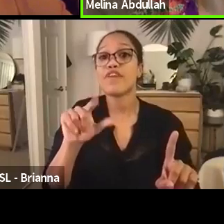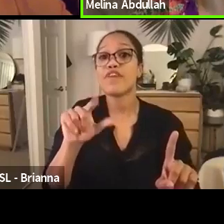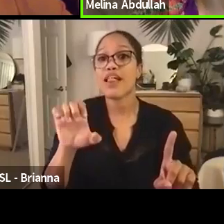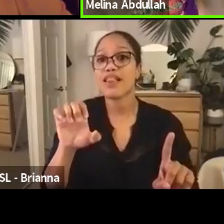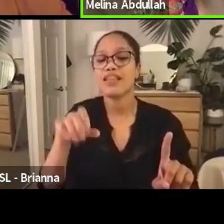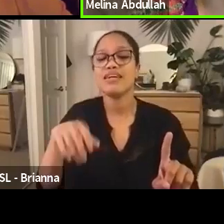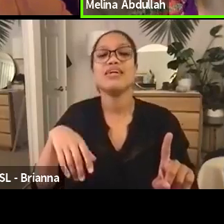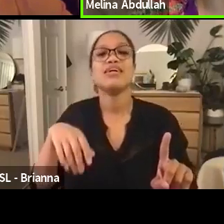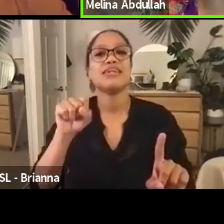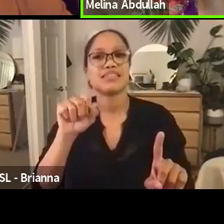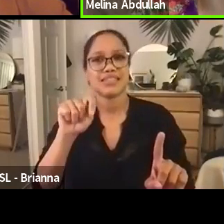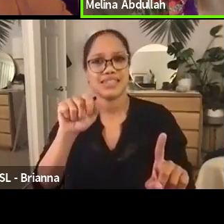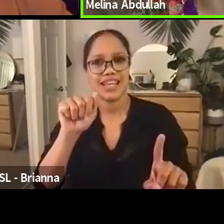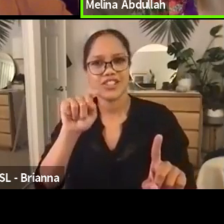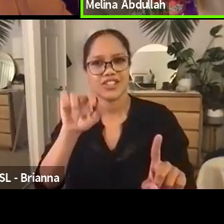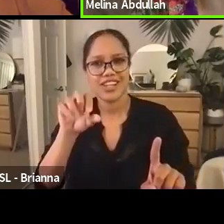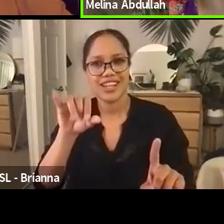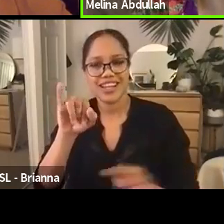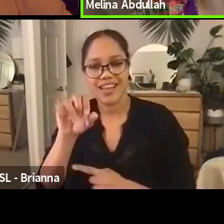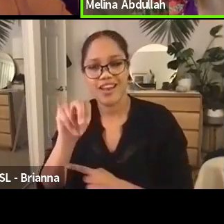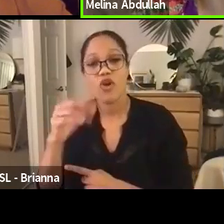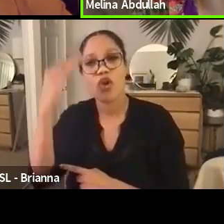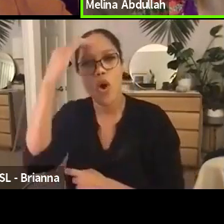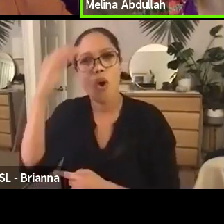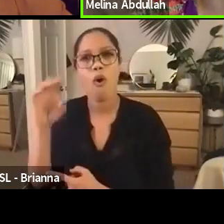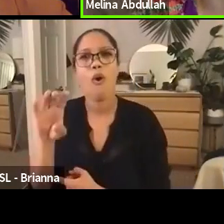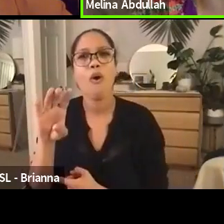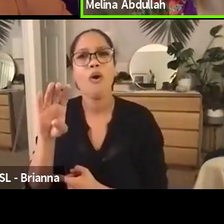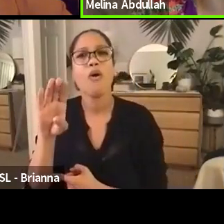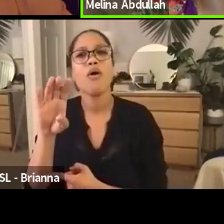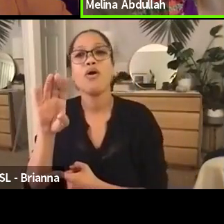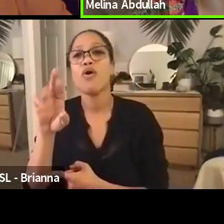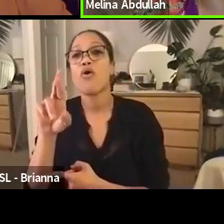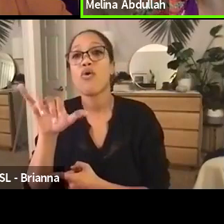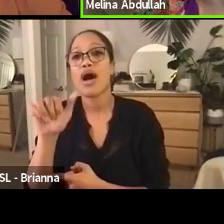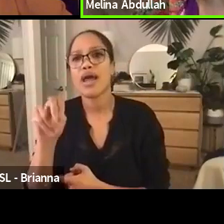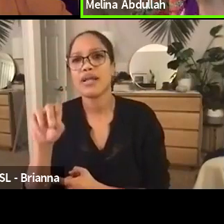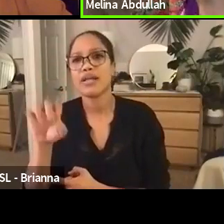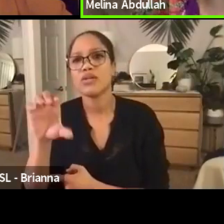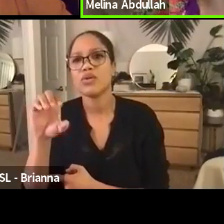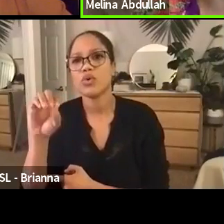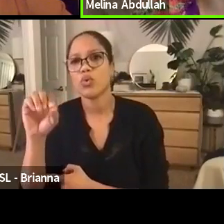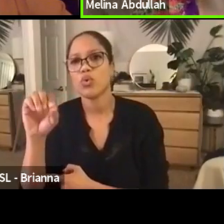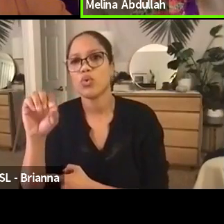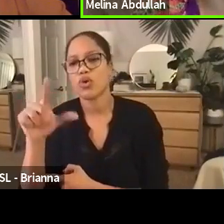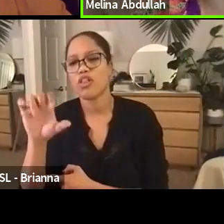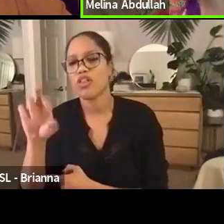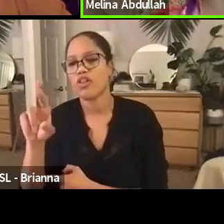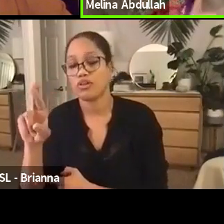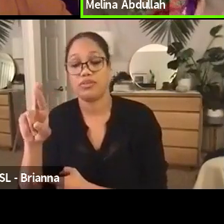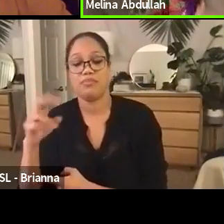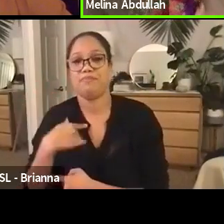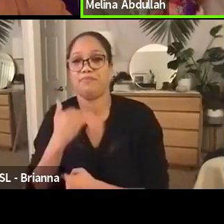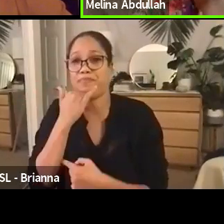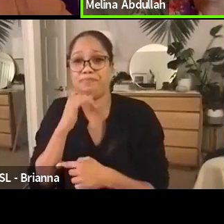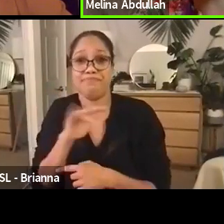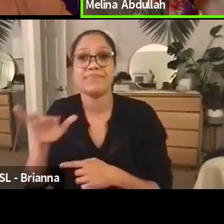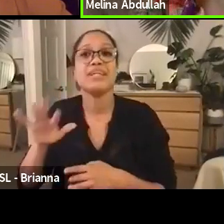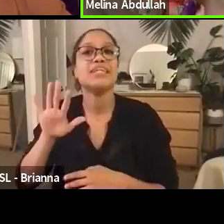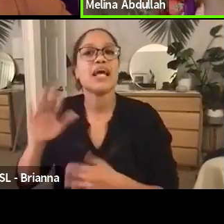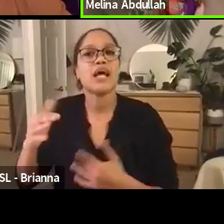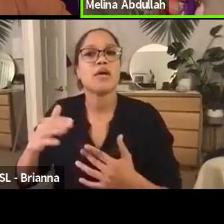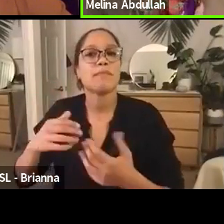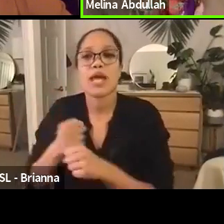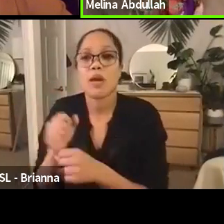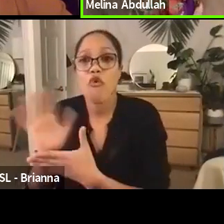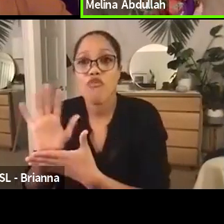Coogler's beautiful movie, Fruitvale Station, that was about Oscar Grant, the people in Oakland, my hometown,